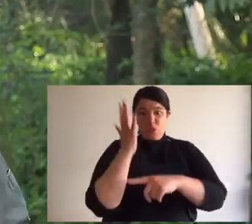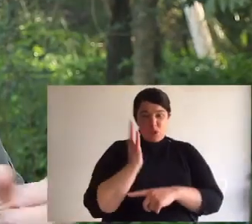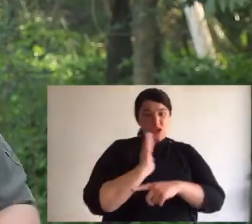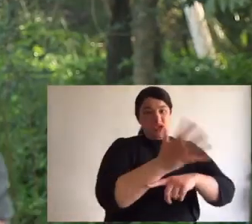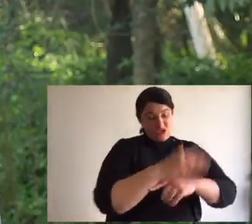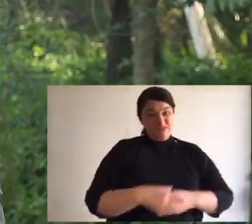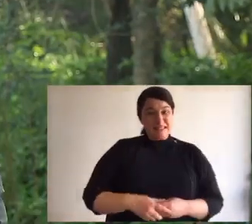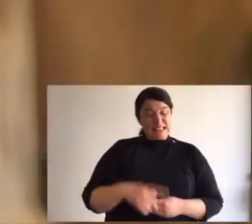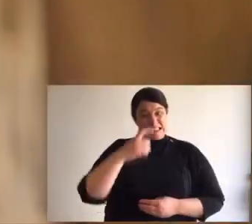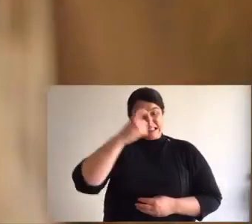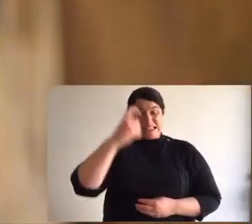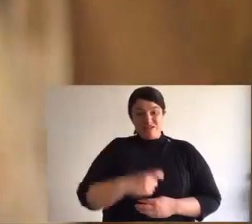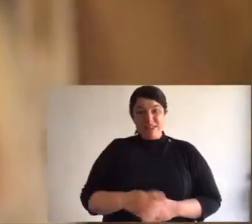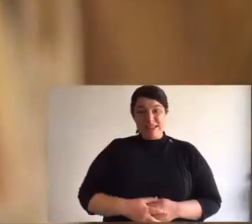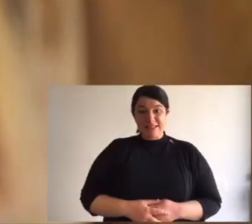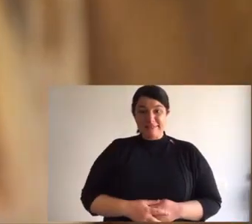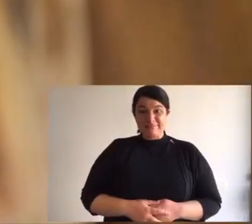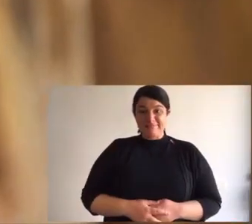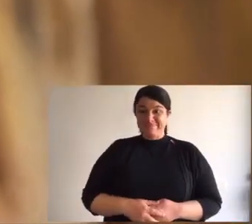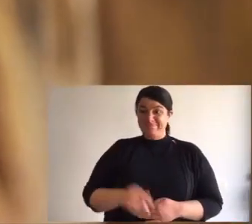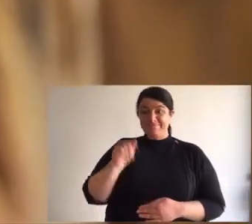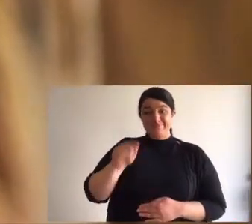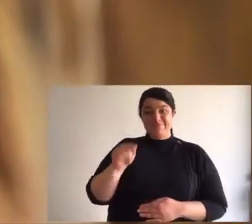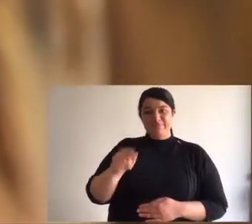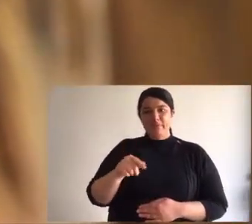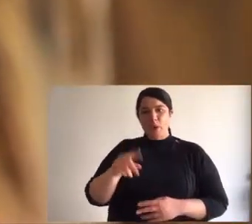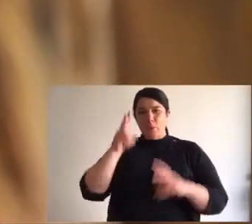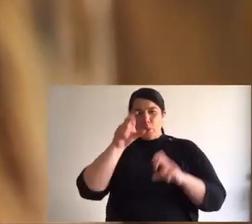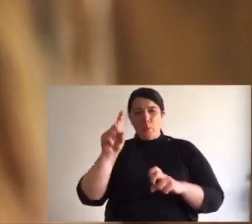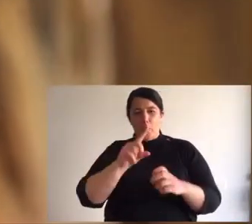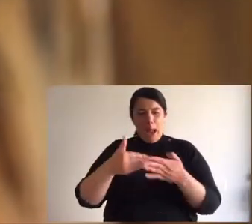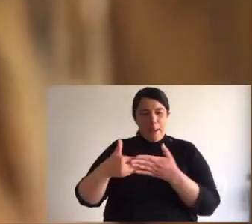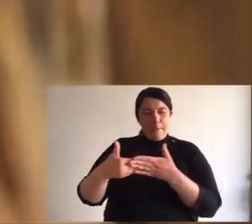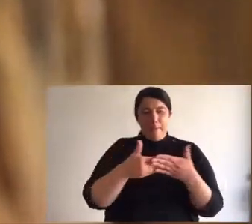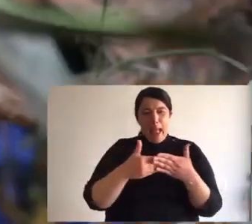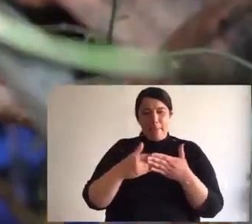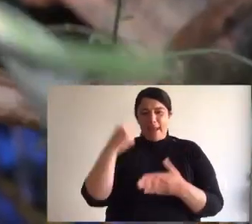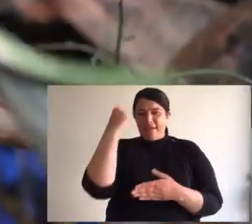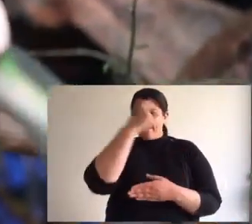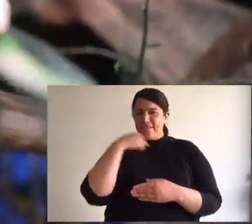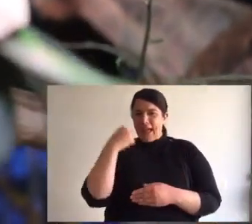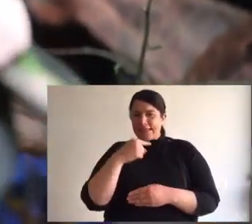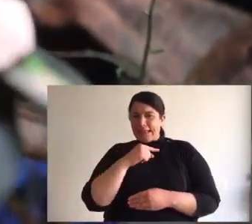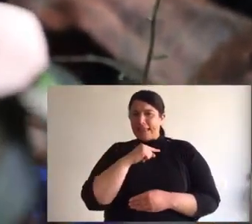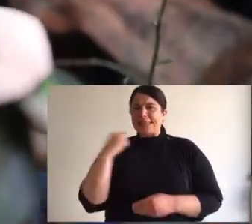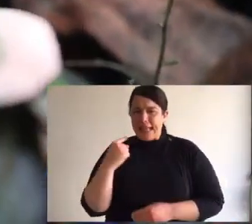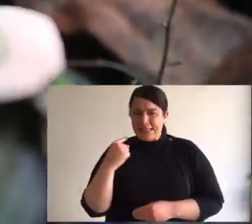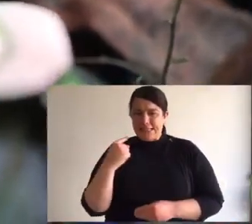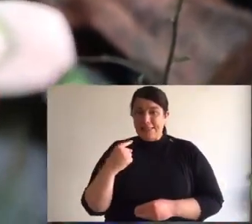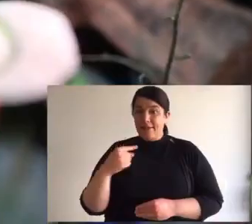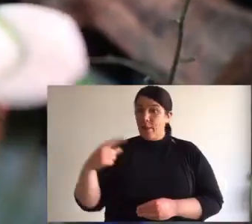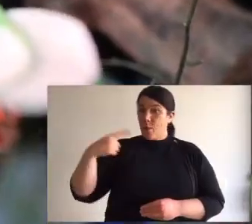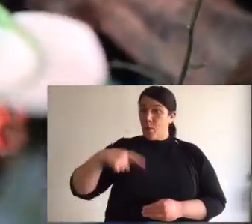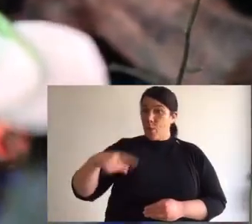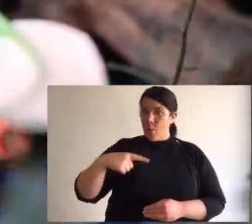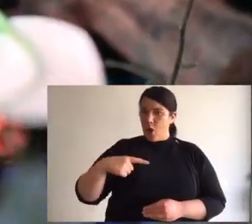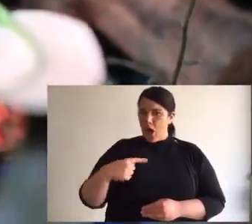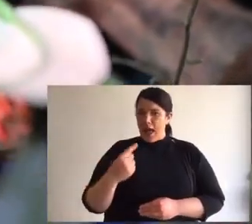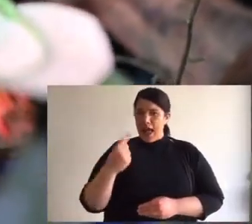other threatening processes. I mentioned before that spotted-tailed quolls are known as the baby-faced assassin.